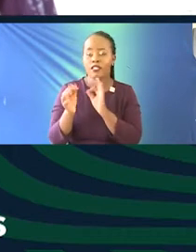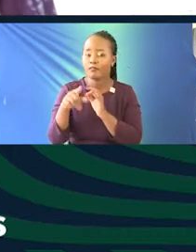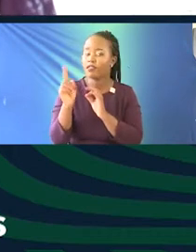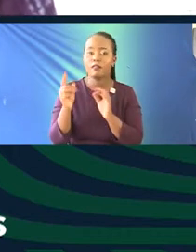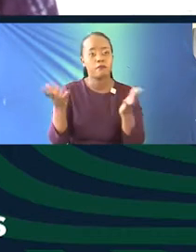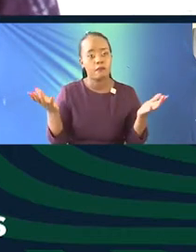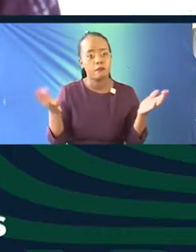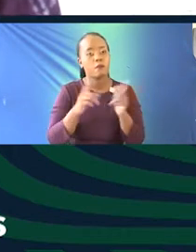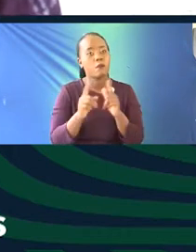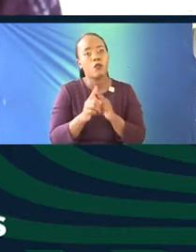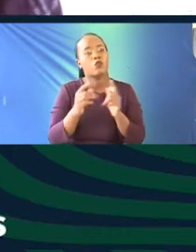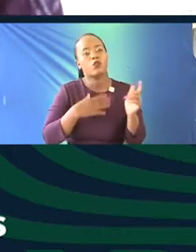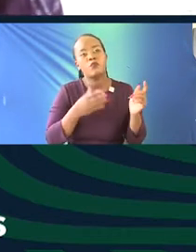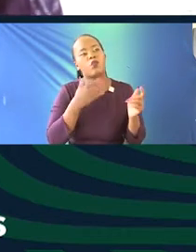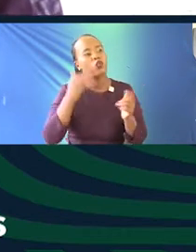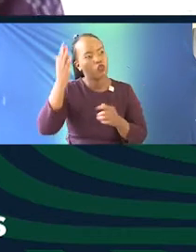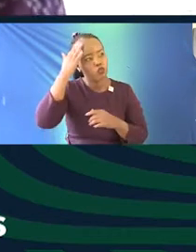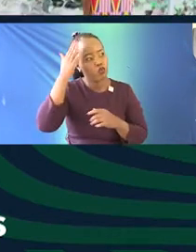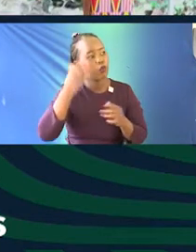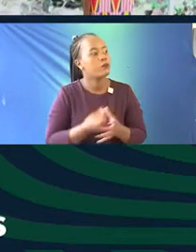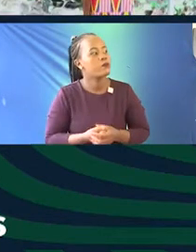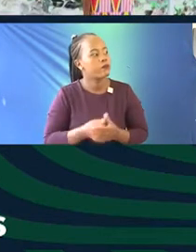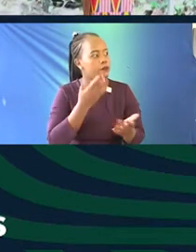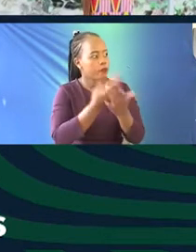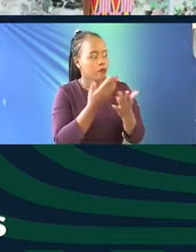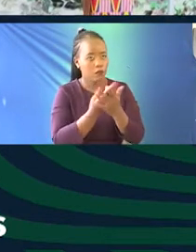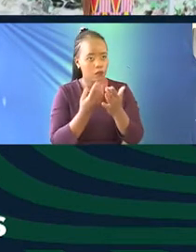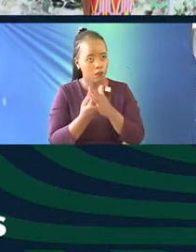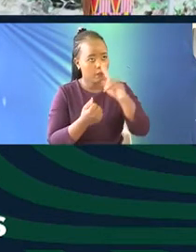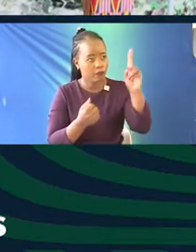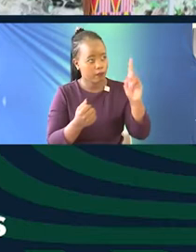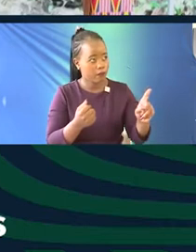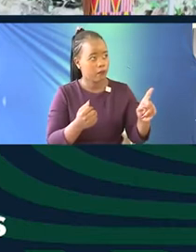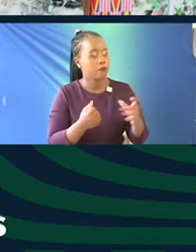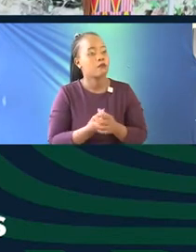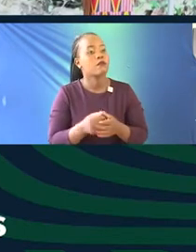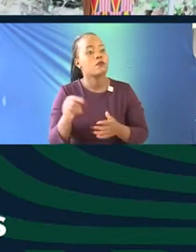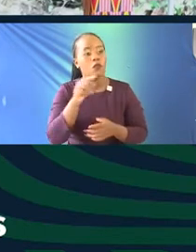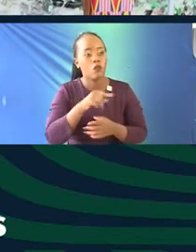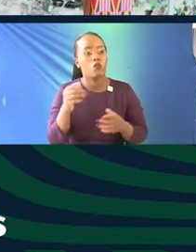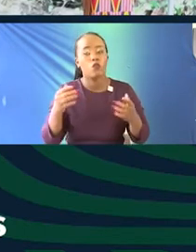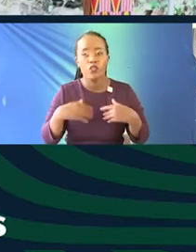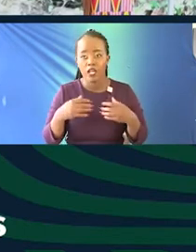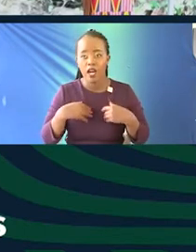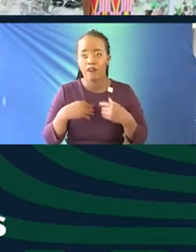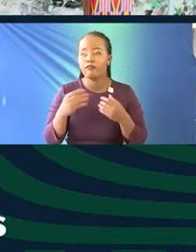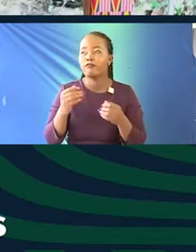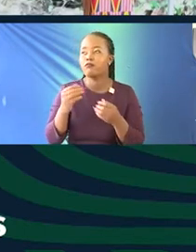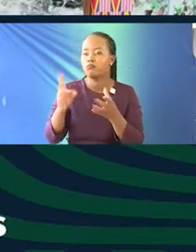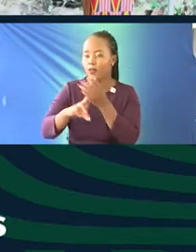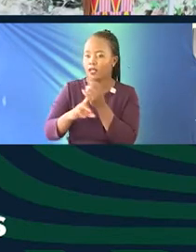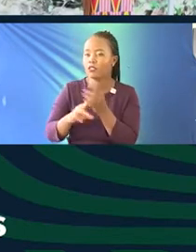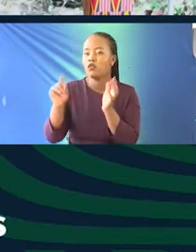is the case. Okay. That I really appreciate knowing. Yeah, thank you so much for that question. Actually, we have... We now have patents for all our